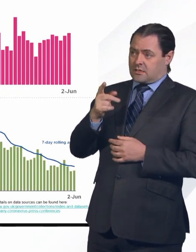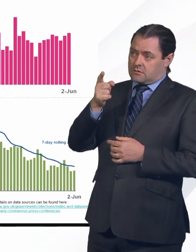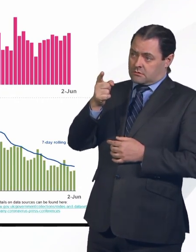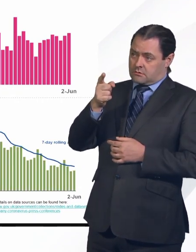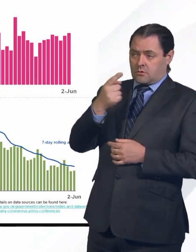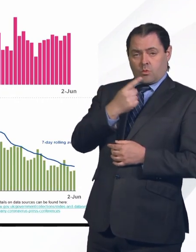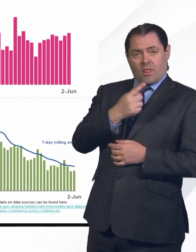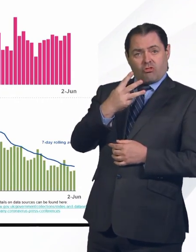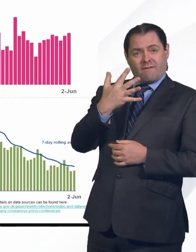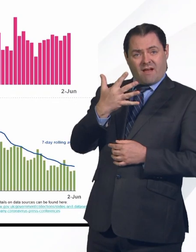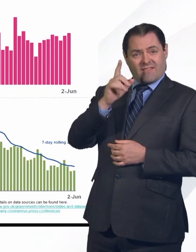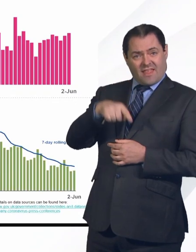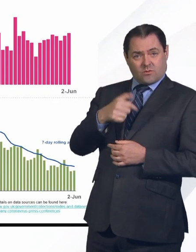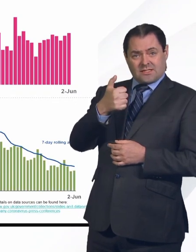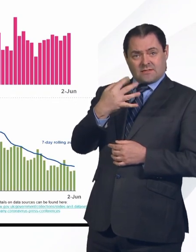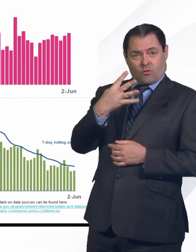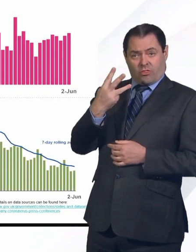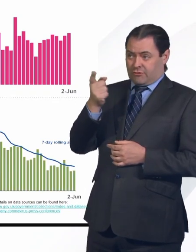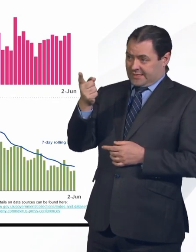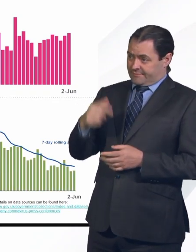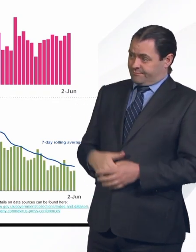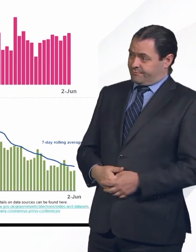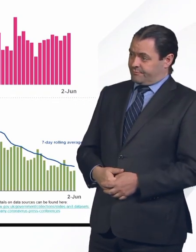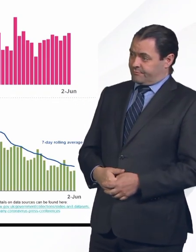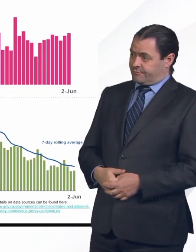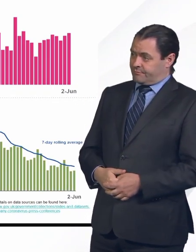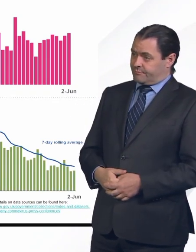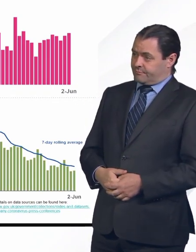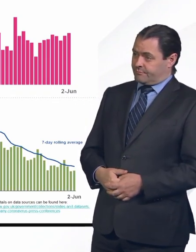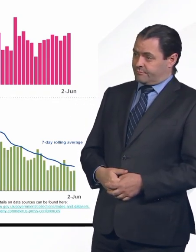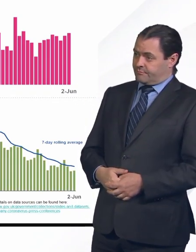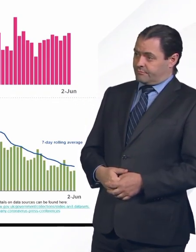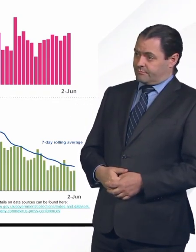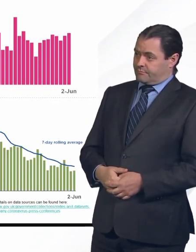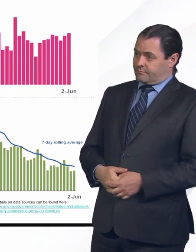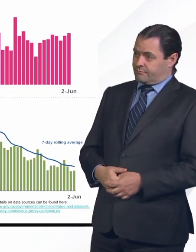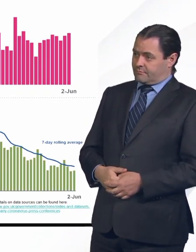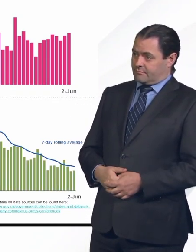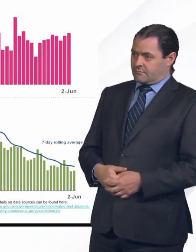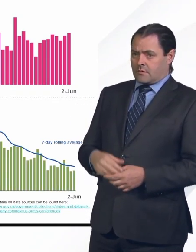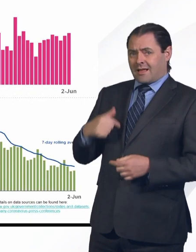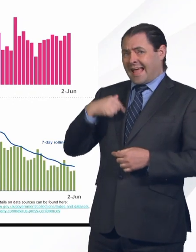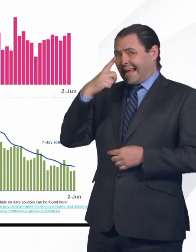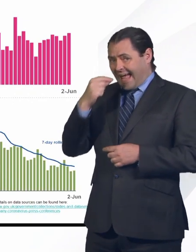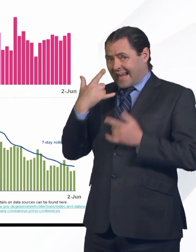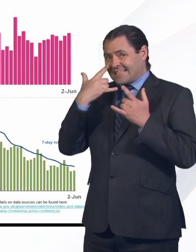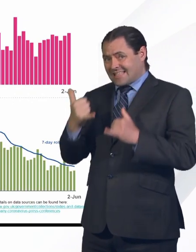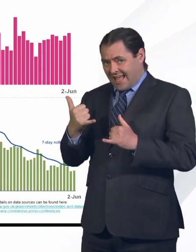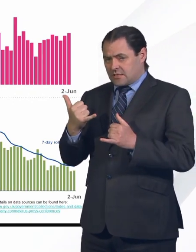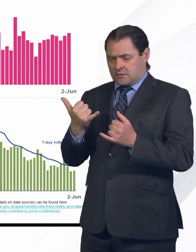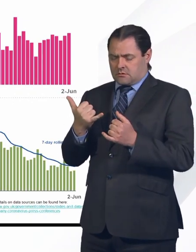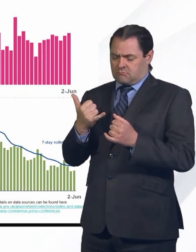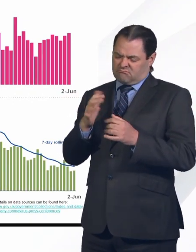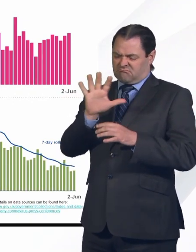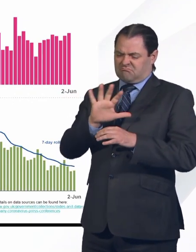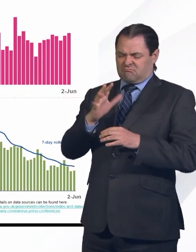,643. This is different to testing capacity which stands at just